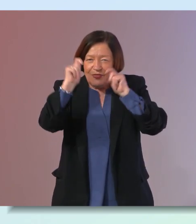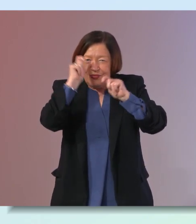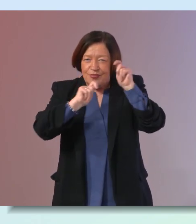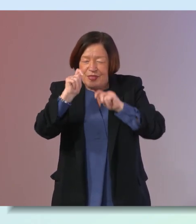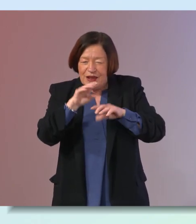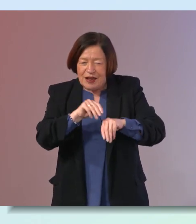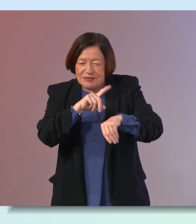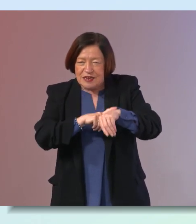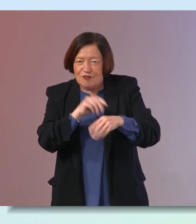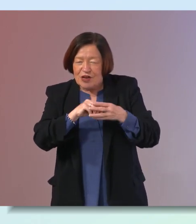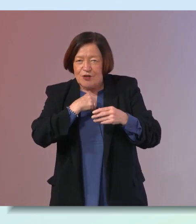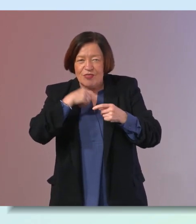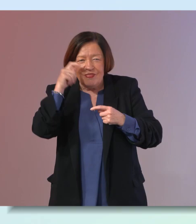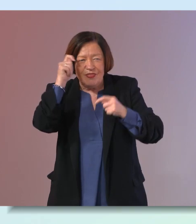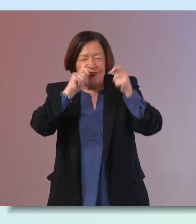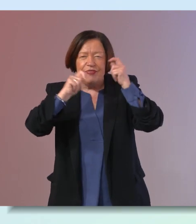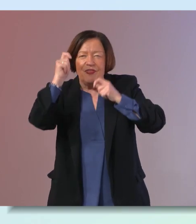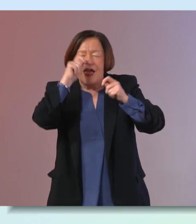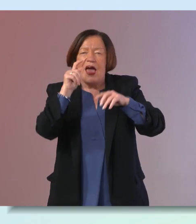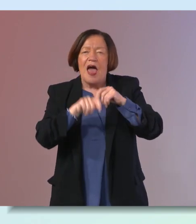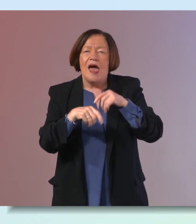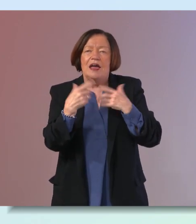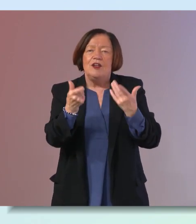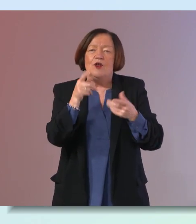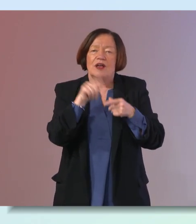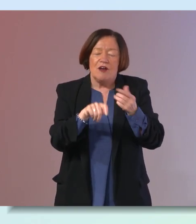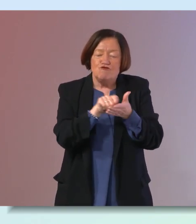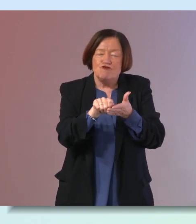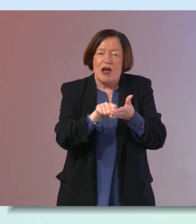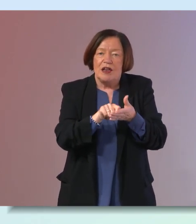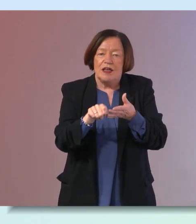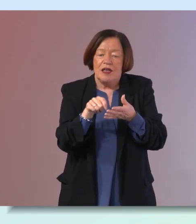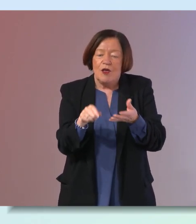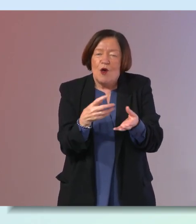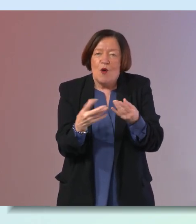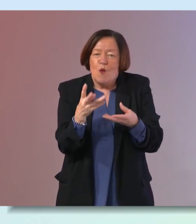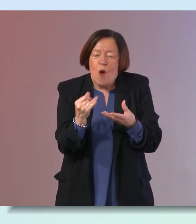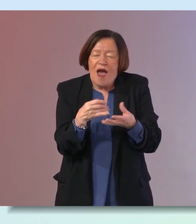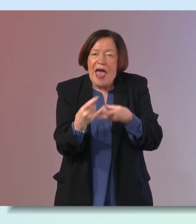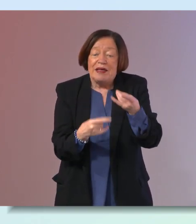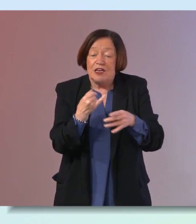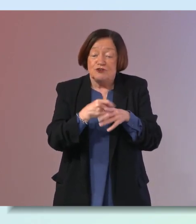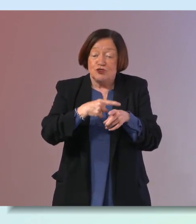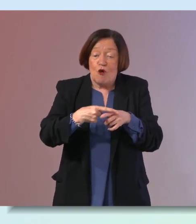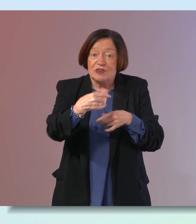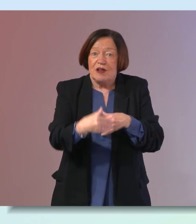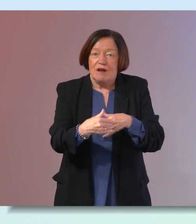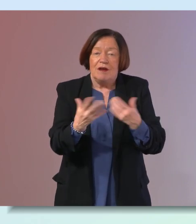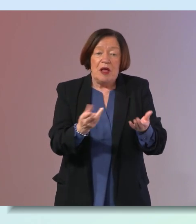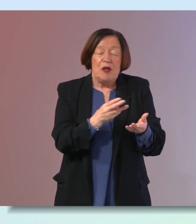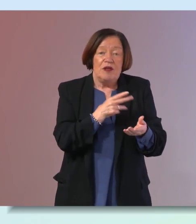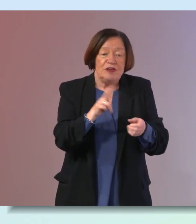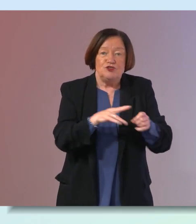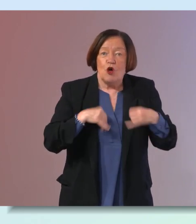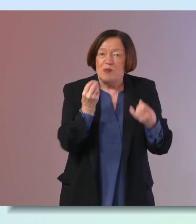out to to unpack that and then you can kind of write out the result of that as well so in the short term you know pleasure it's